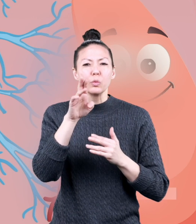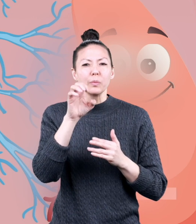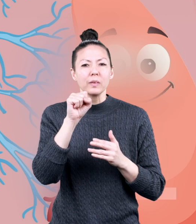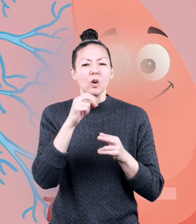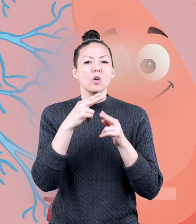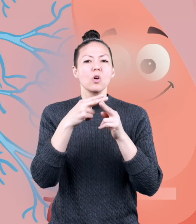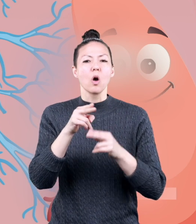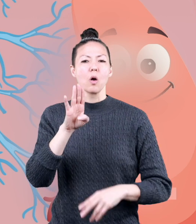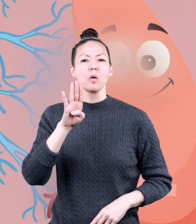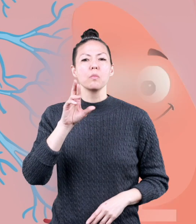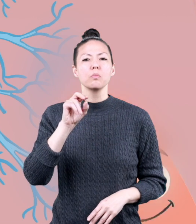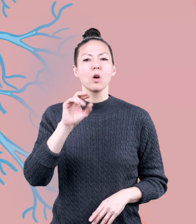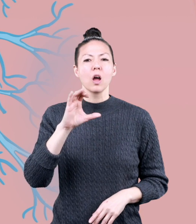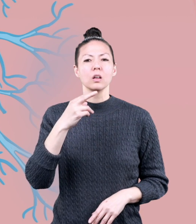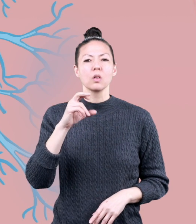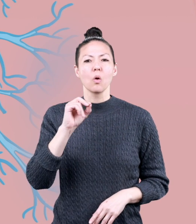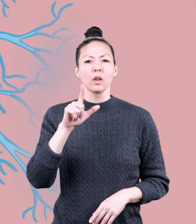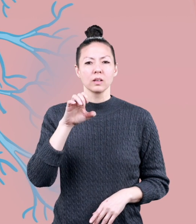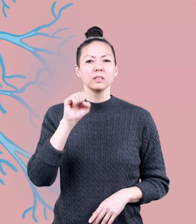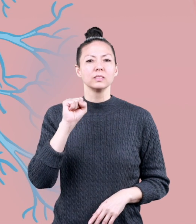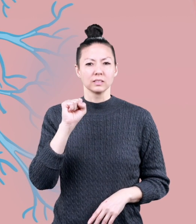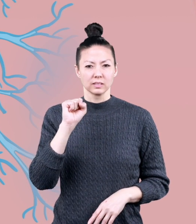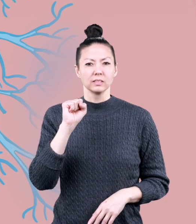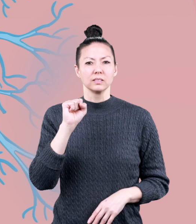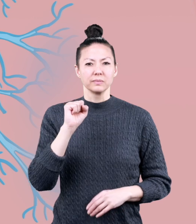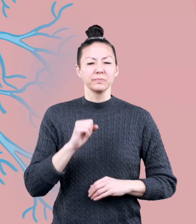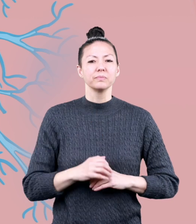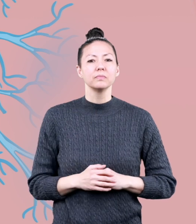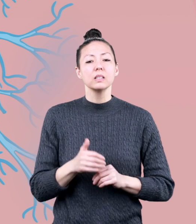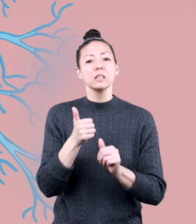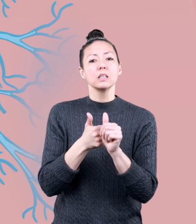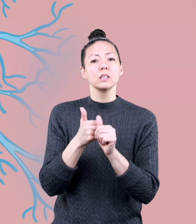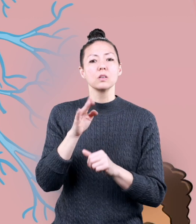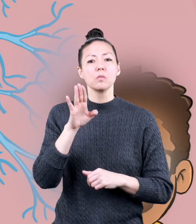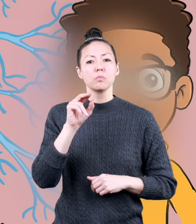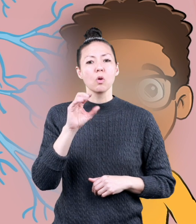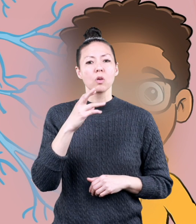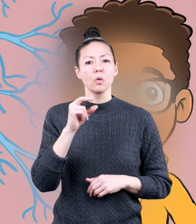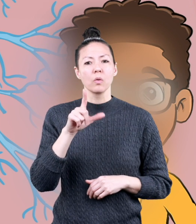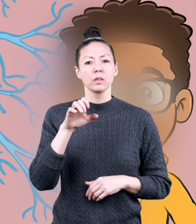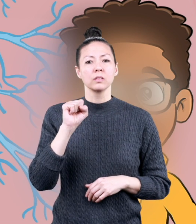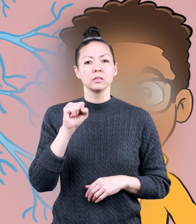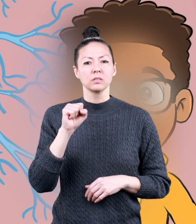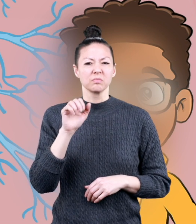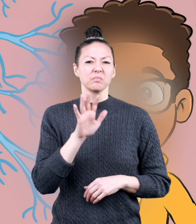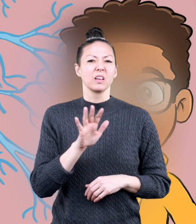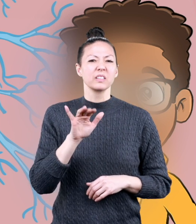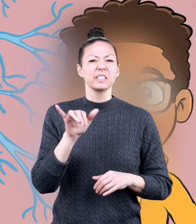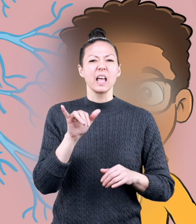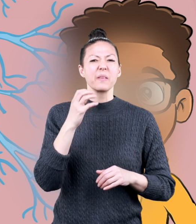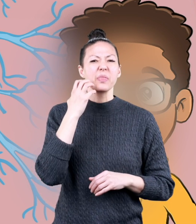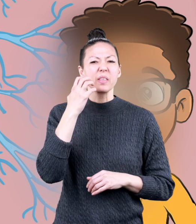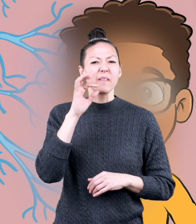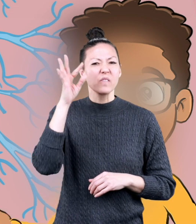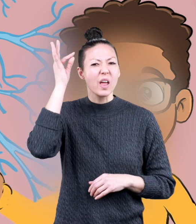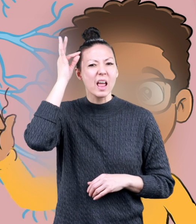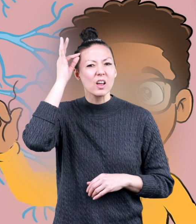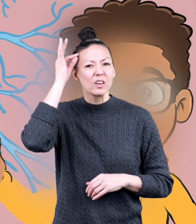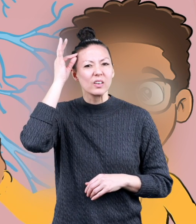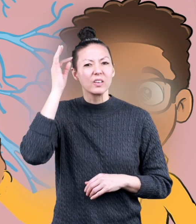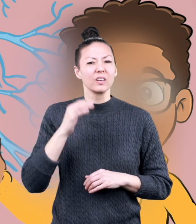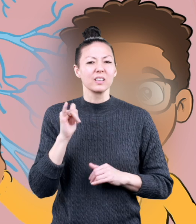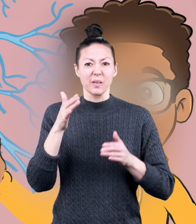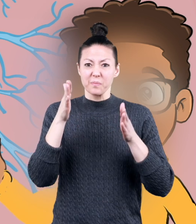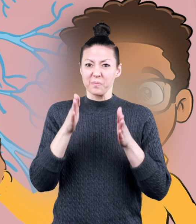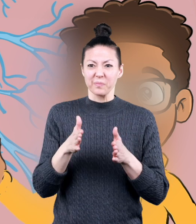tinier tubes called bronchioles. Each bronchiole is about the same thickness